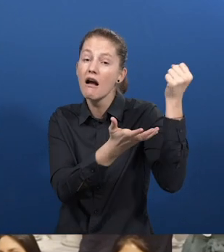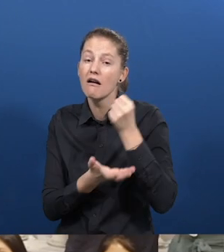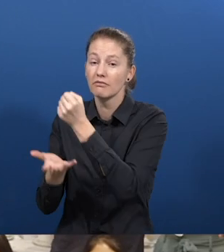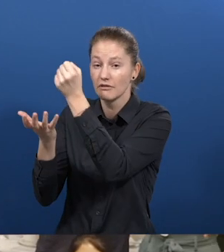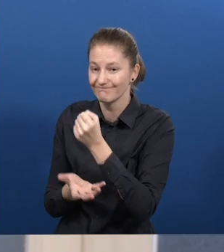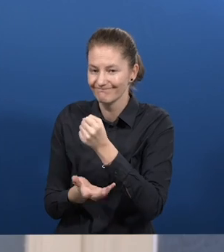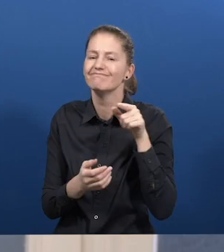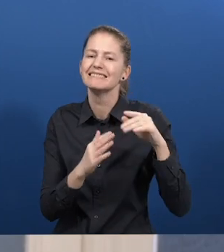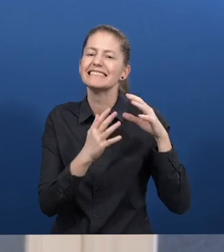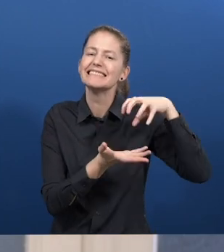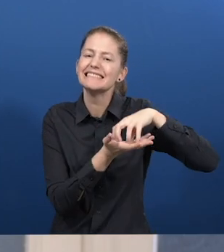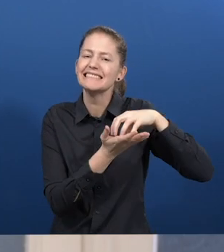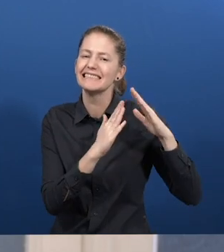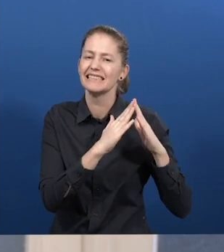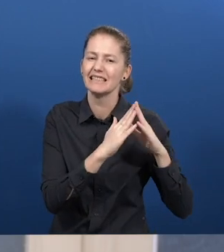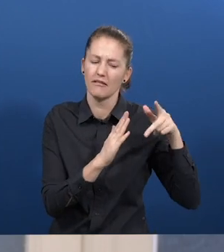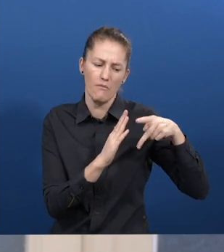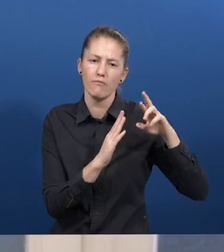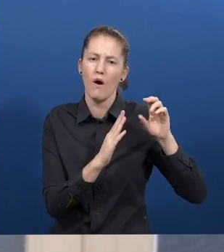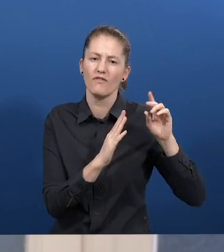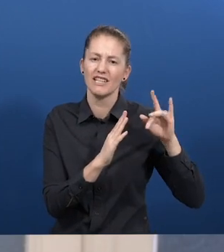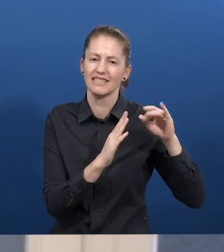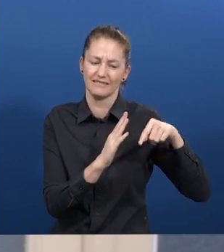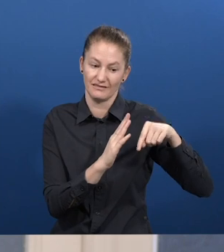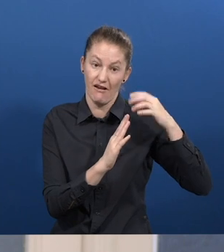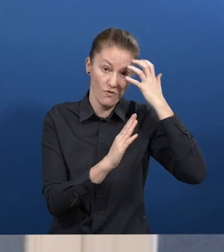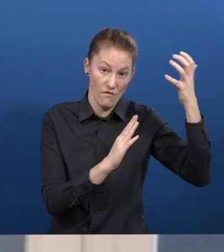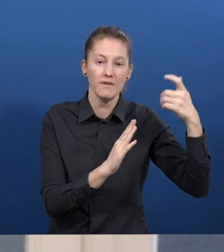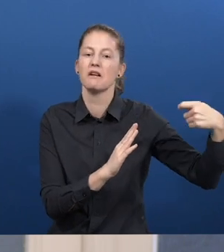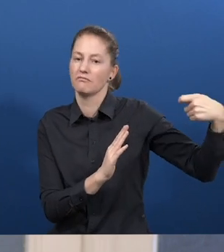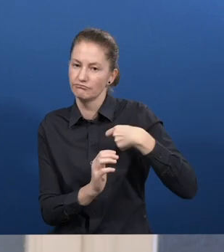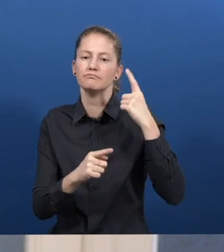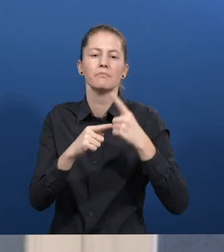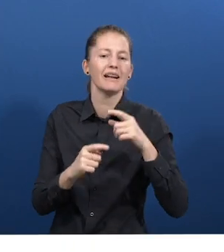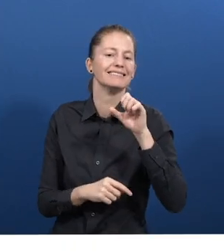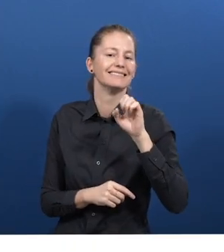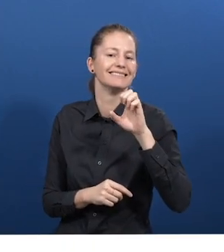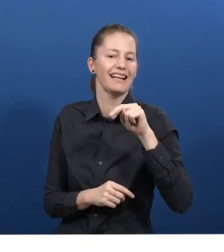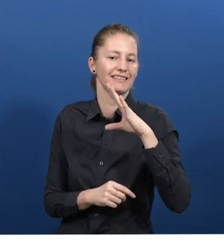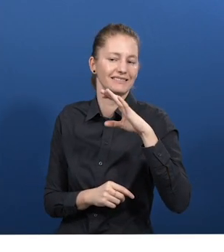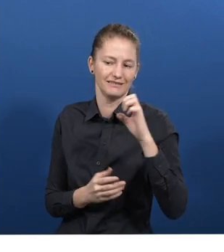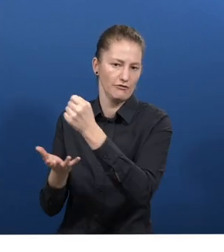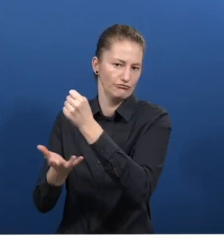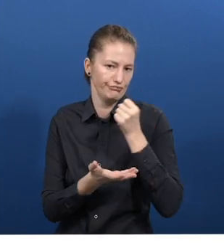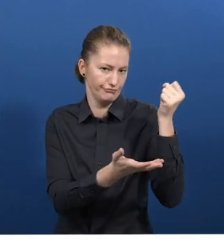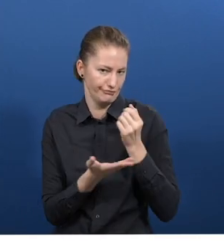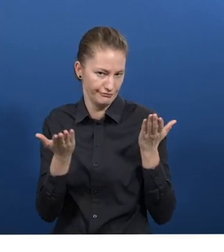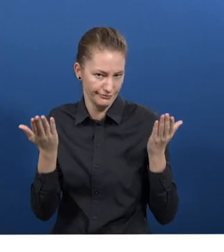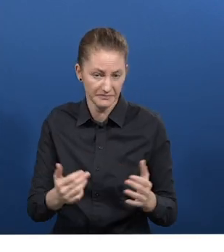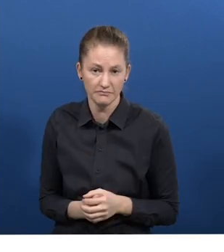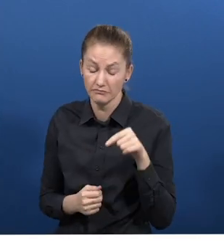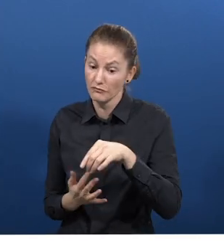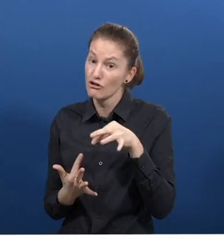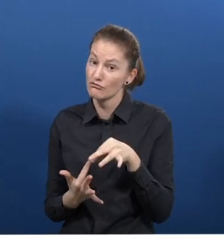through the state through the National Training and Employment Service, known as SENSE. What is unique and innovative about